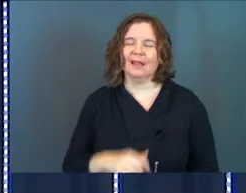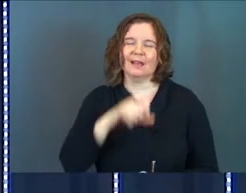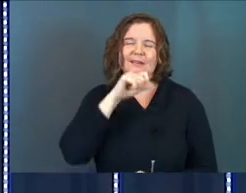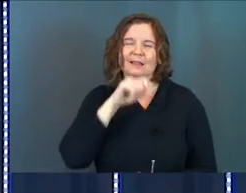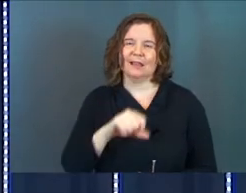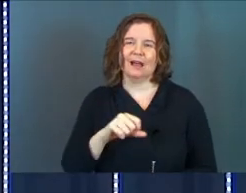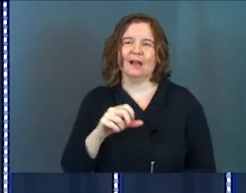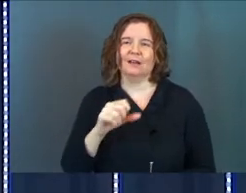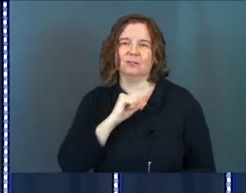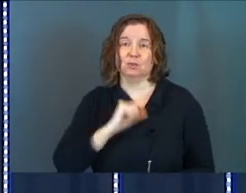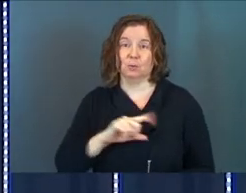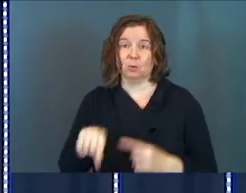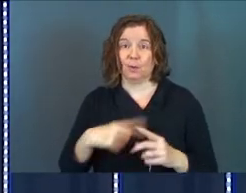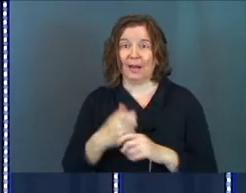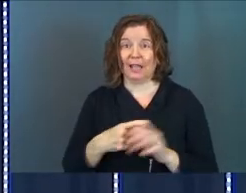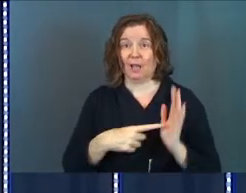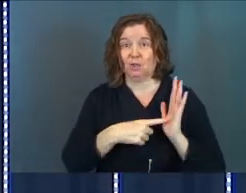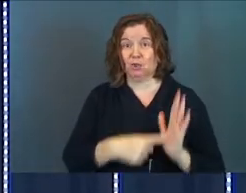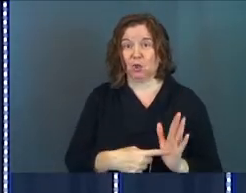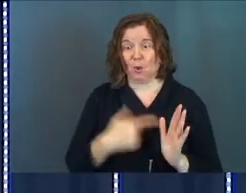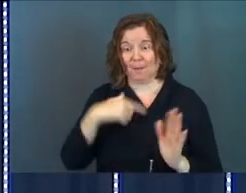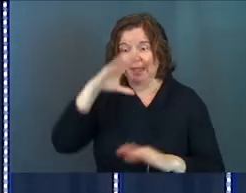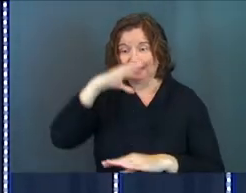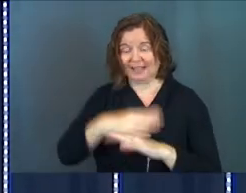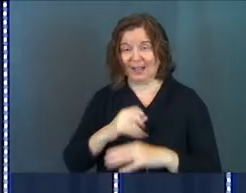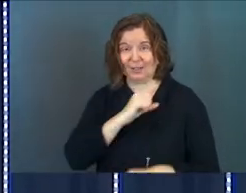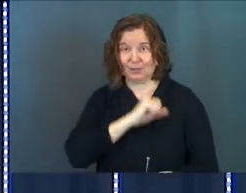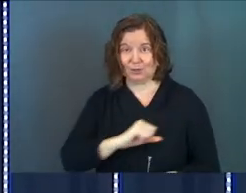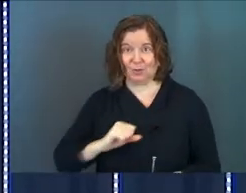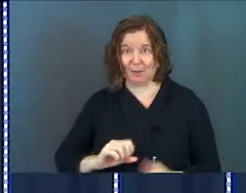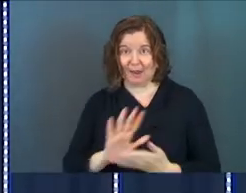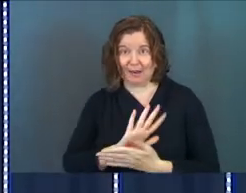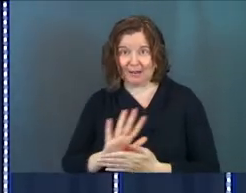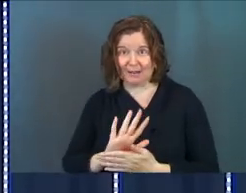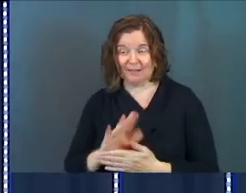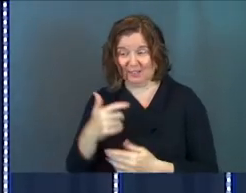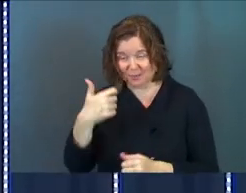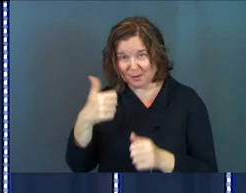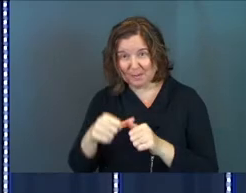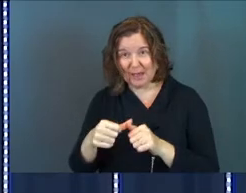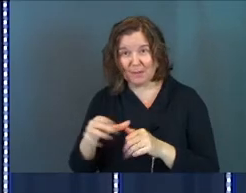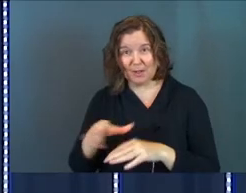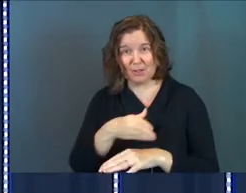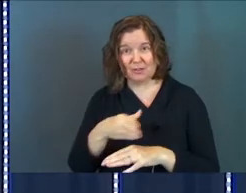love Superman. So when I got to show my son, Superman, come